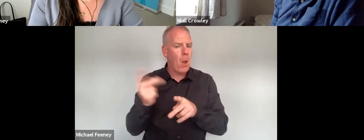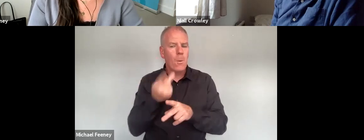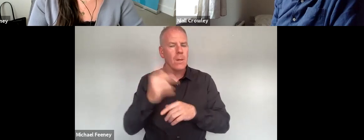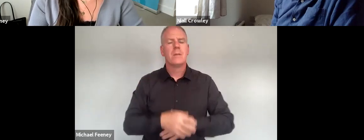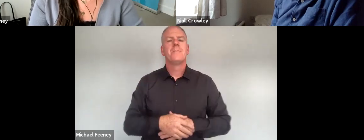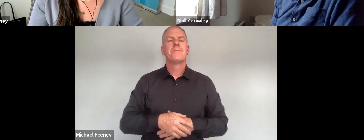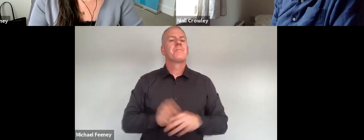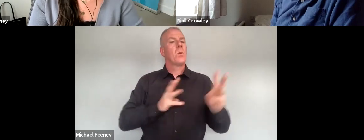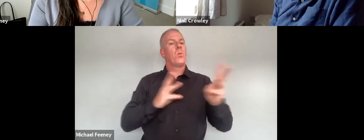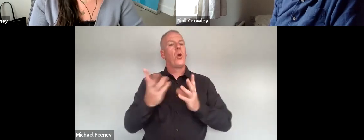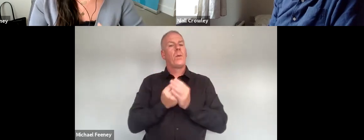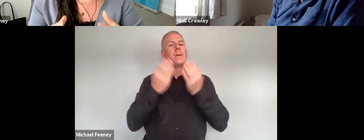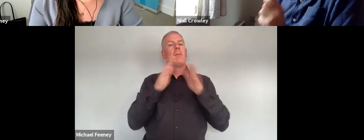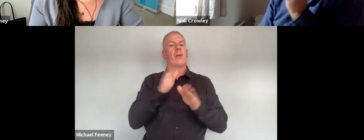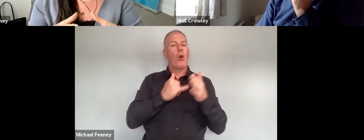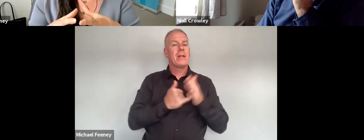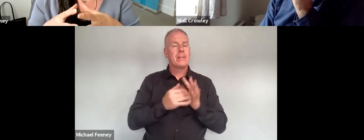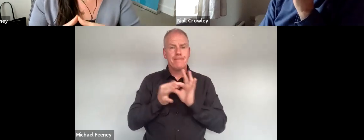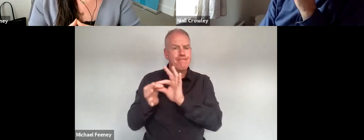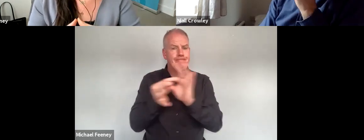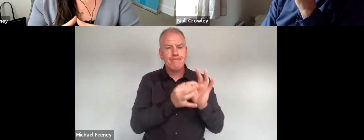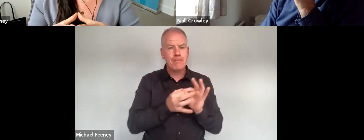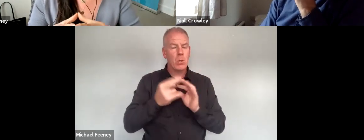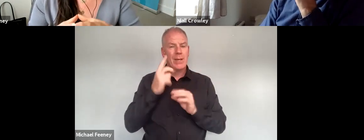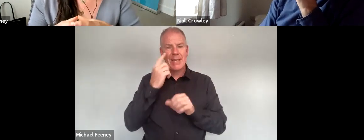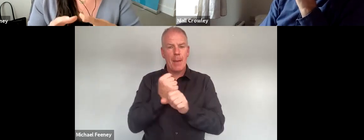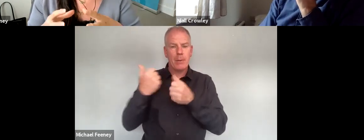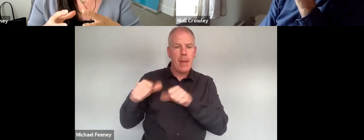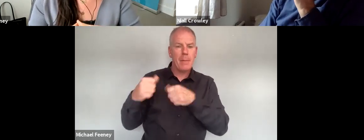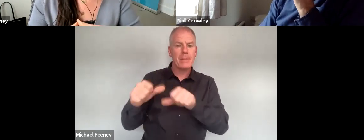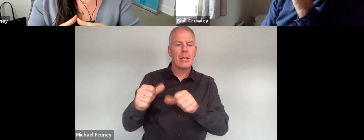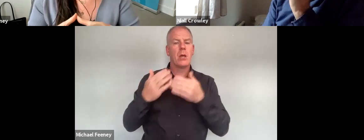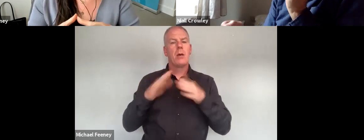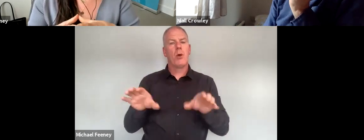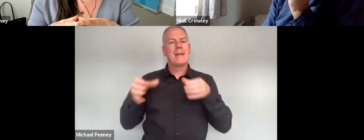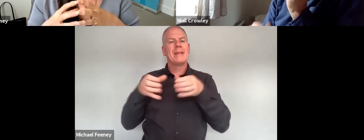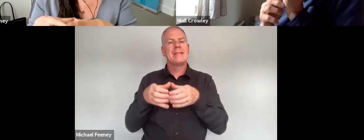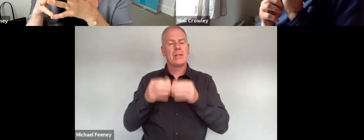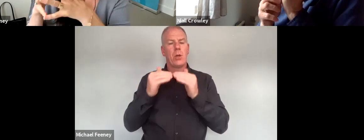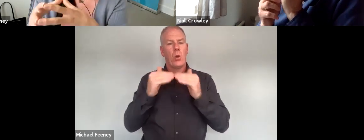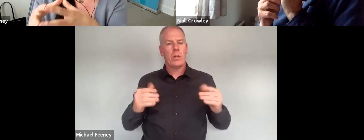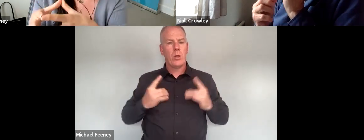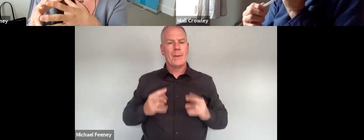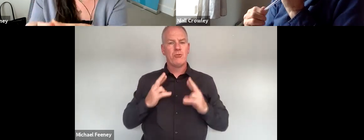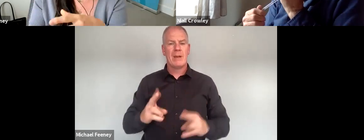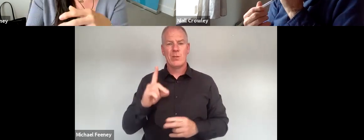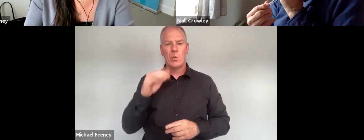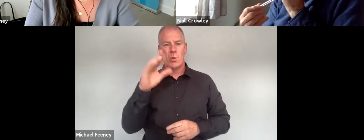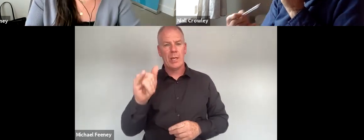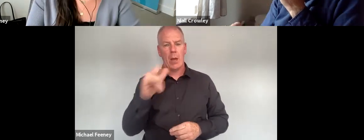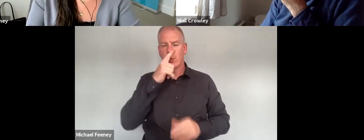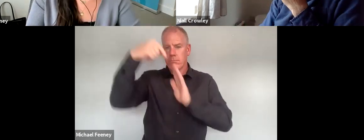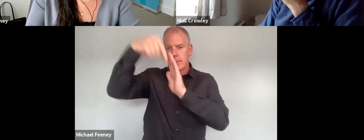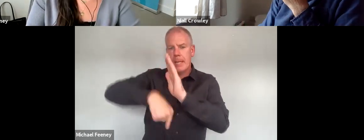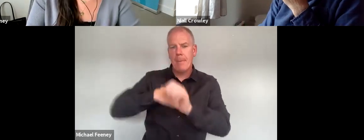to look at the implementation of the public sector equality and human rights duty and I'm going to go into a bit more depth in